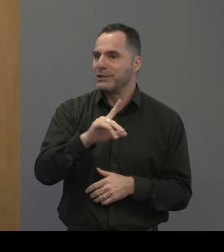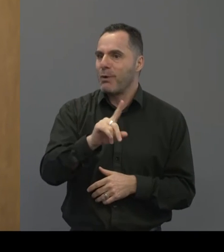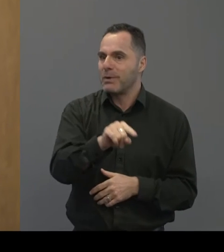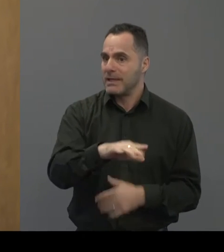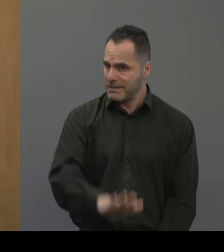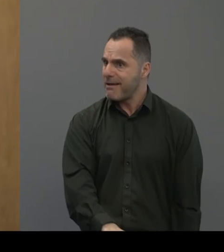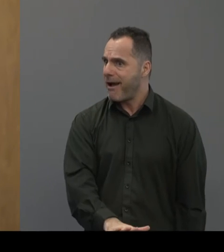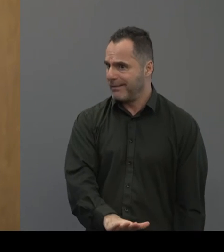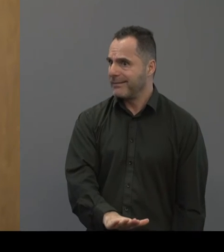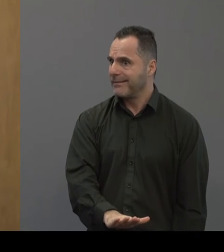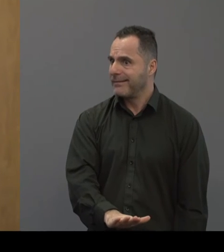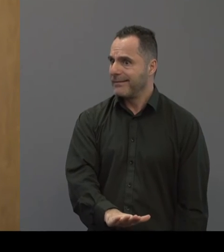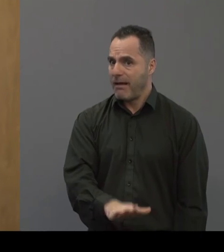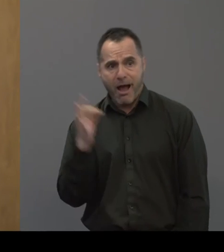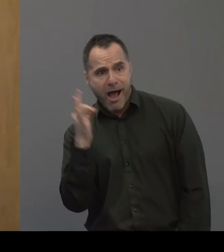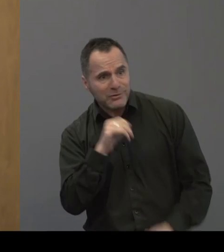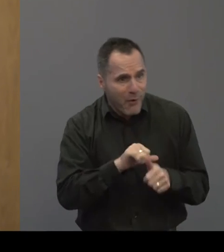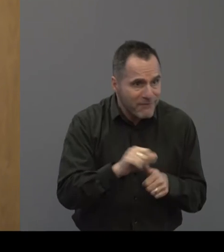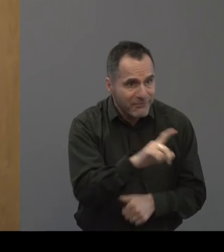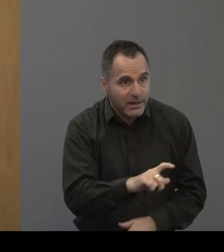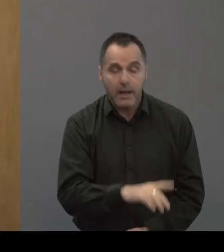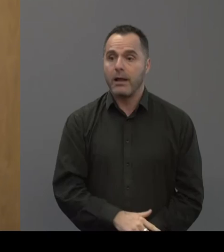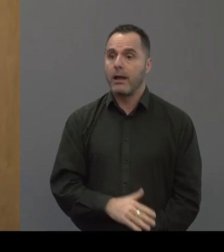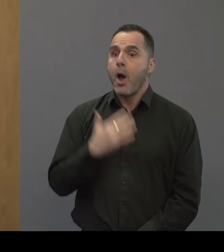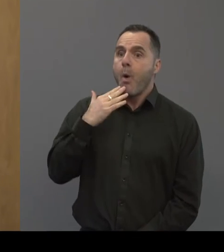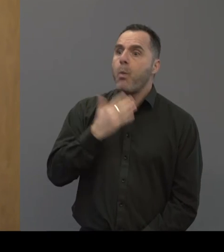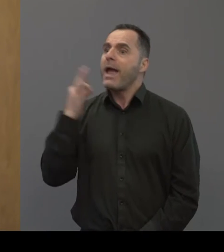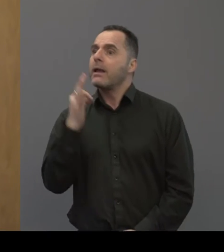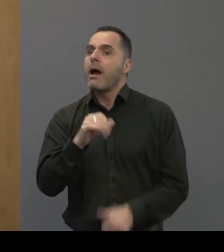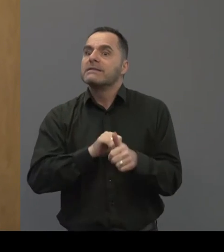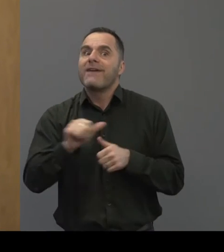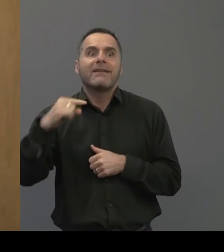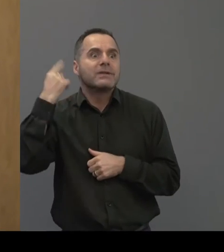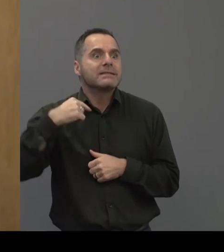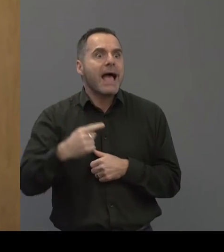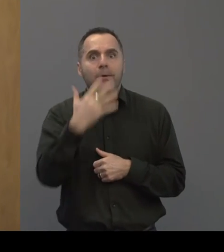Very young, right? How old were you when someone asked you your favorite sound?